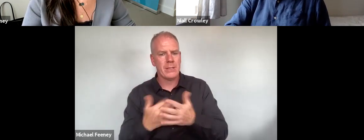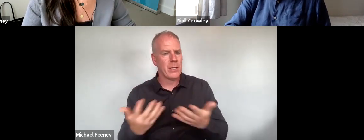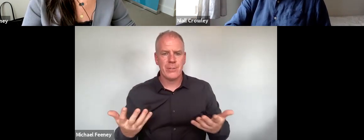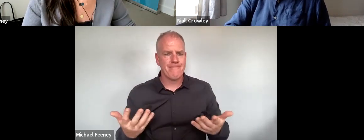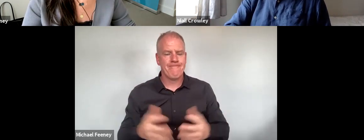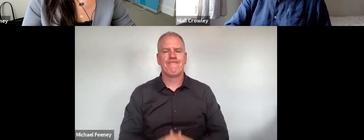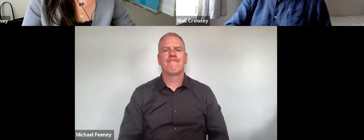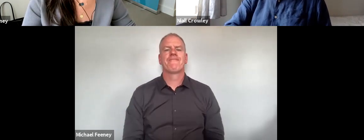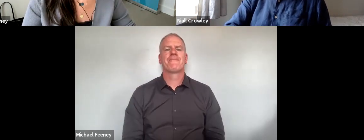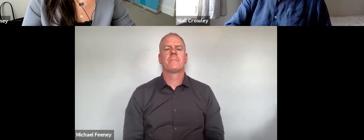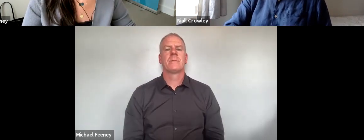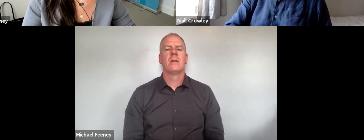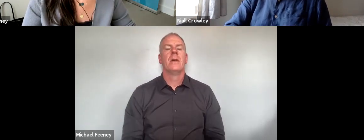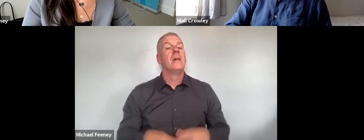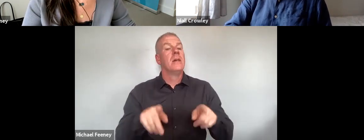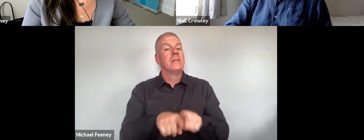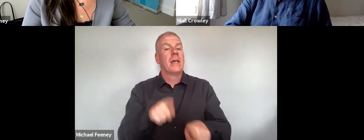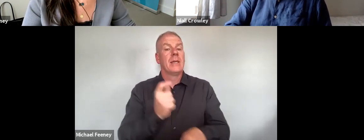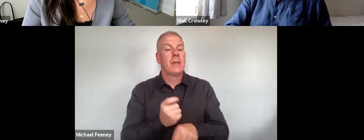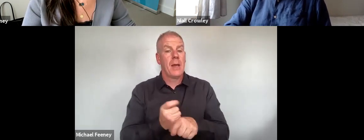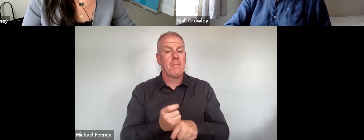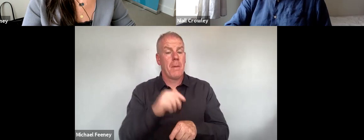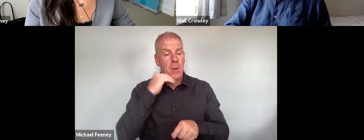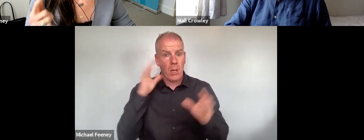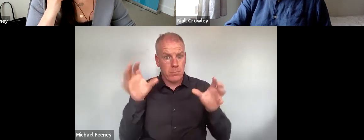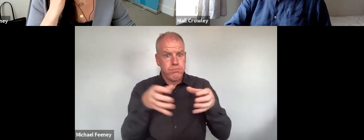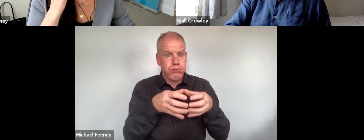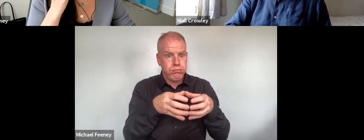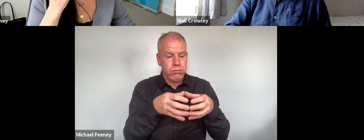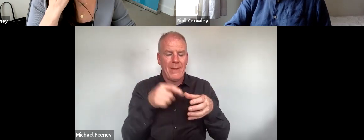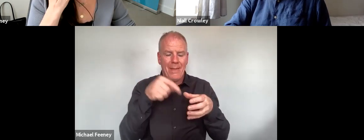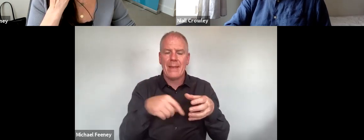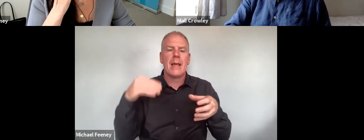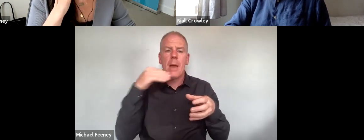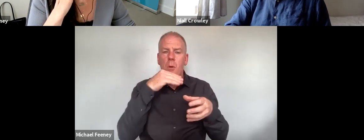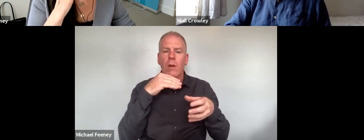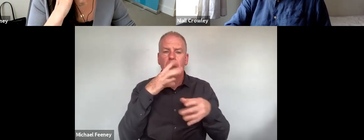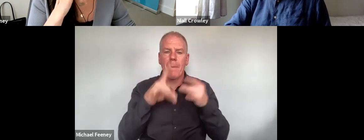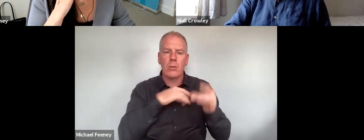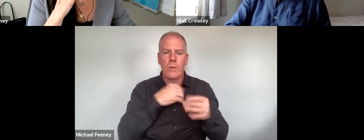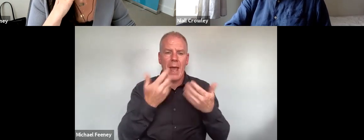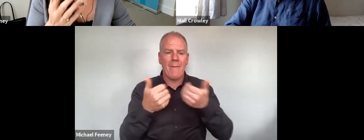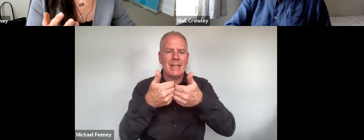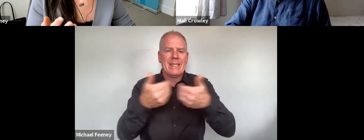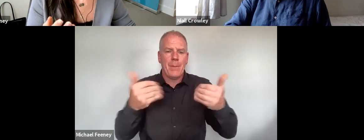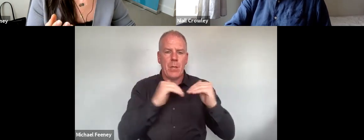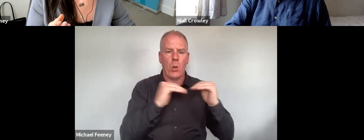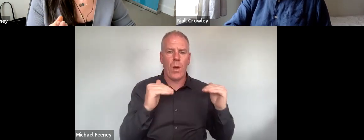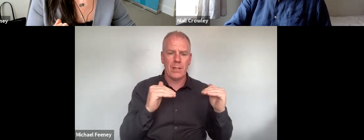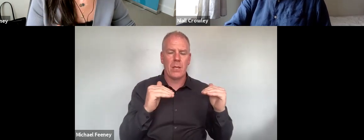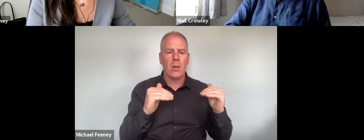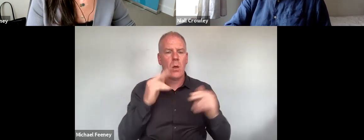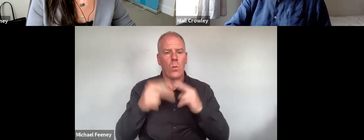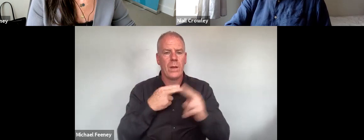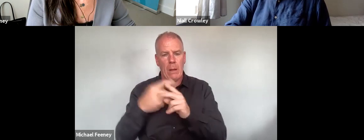equality mandate. However, such a silo-based approach is a vital safeguard for the equality mandate in the absence of any thinking on